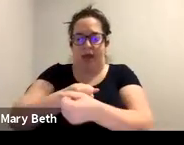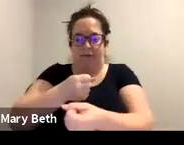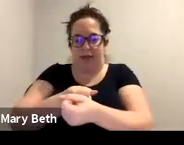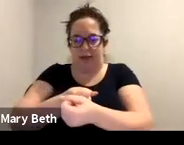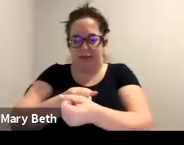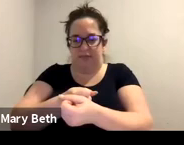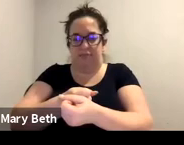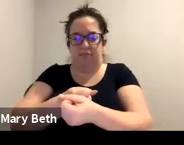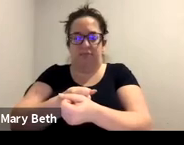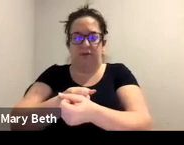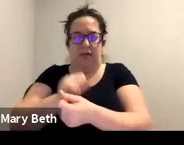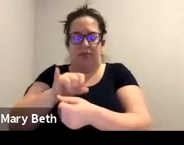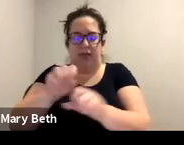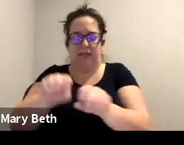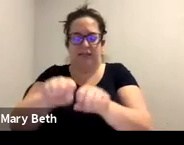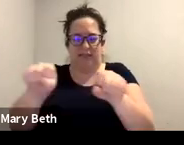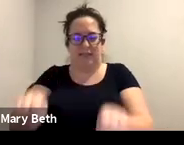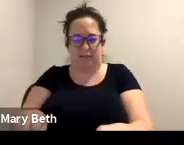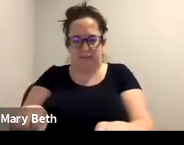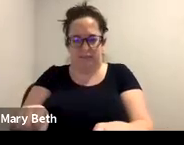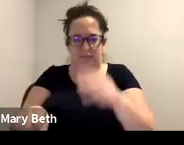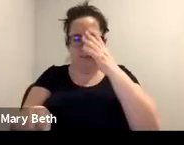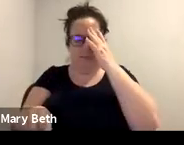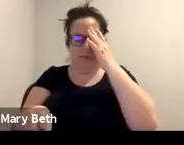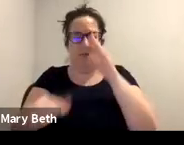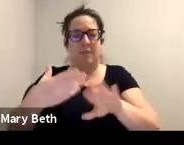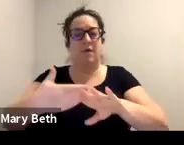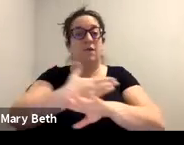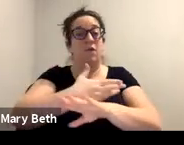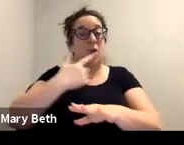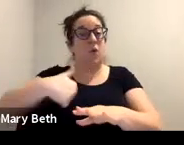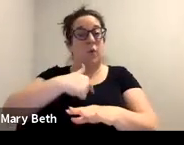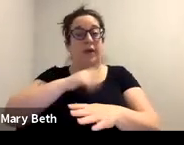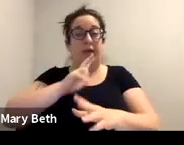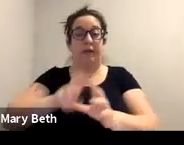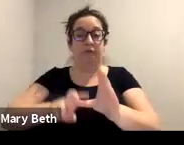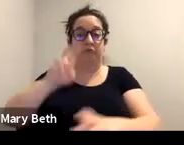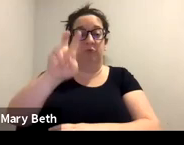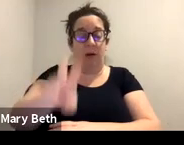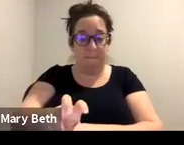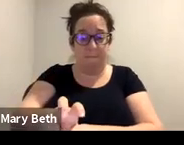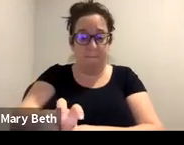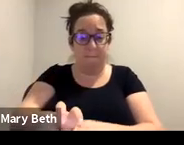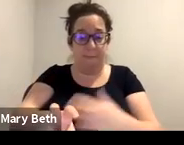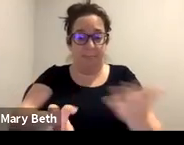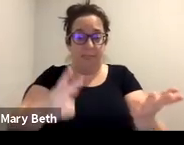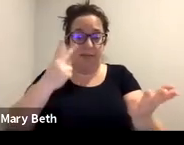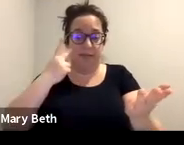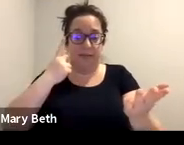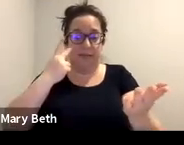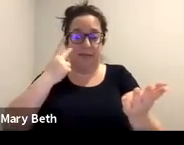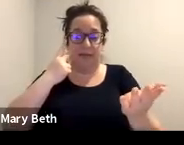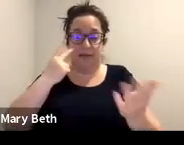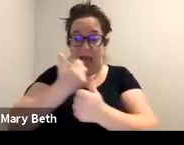So before we jump into the actual civil legal areas, um, I just wanted to take a pause and see if there are any